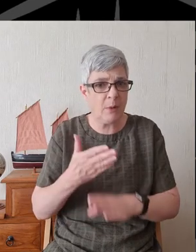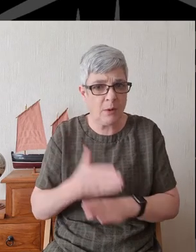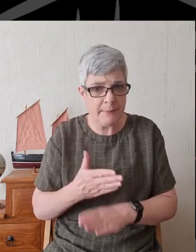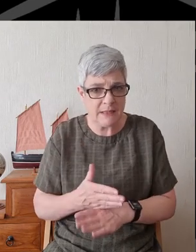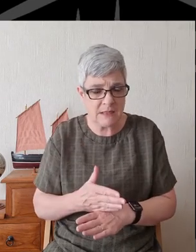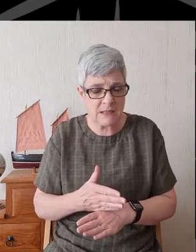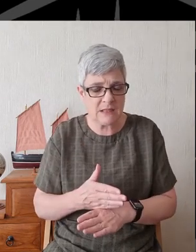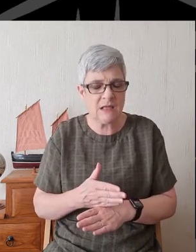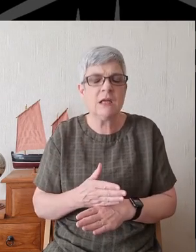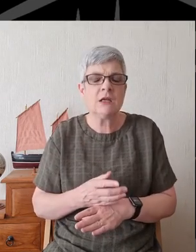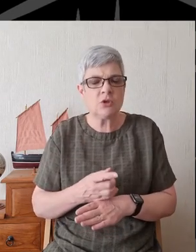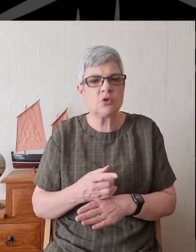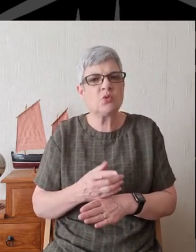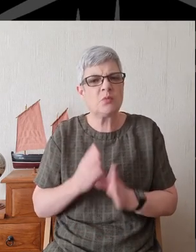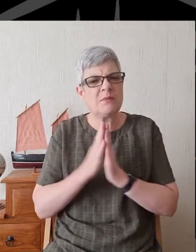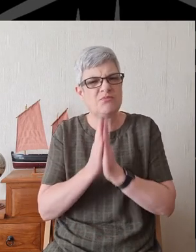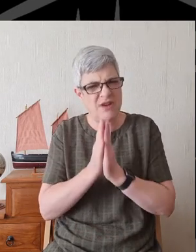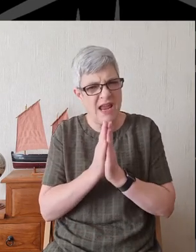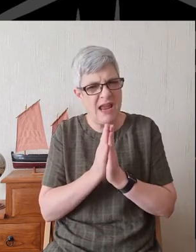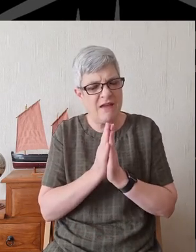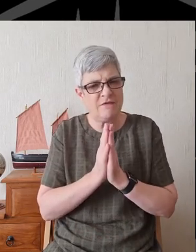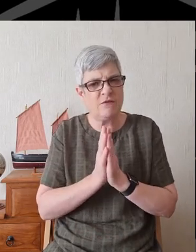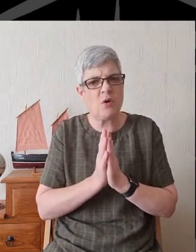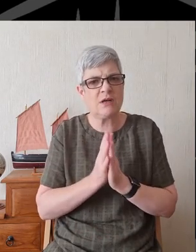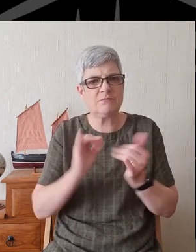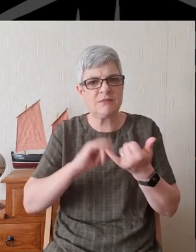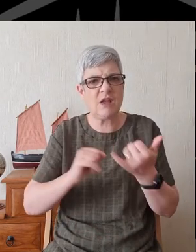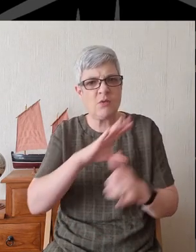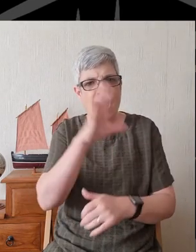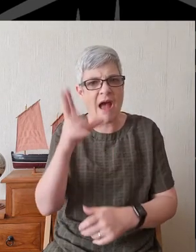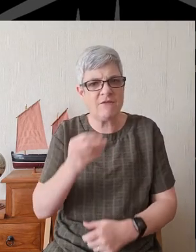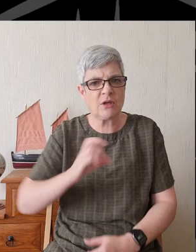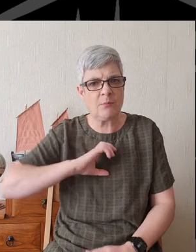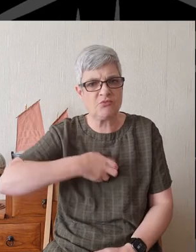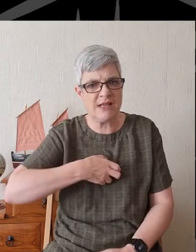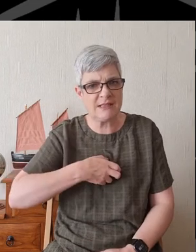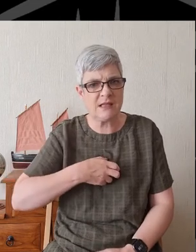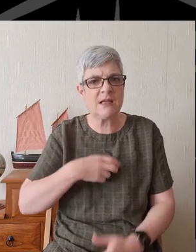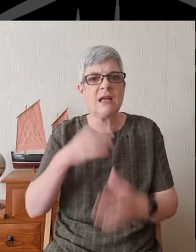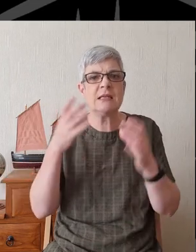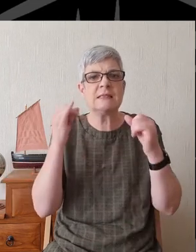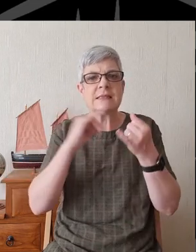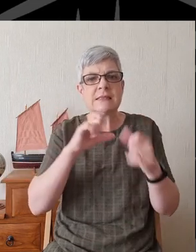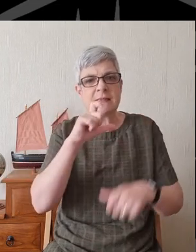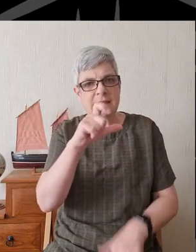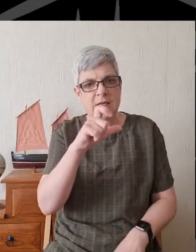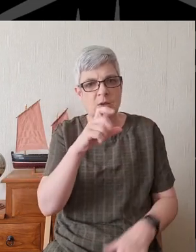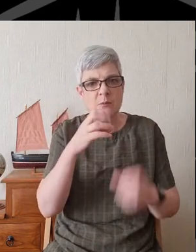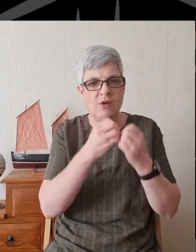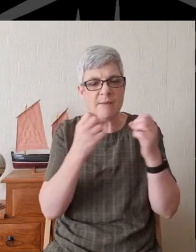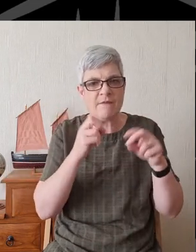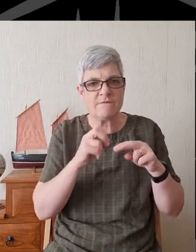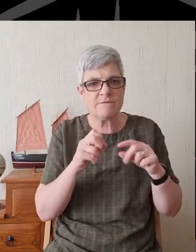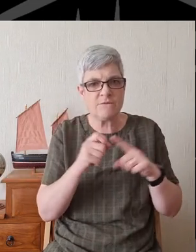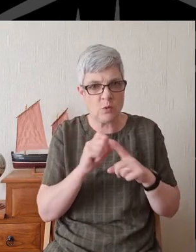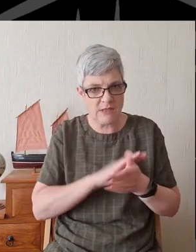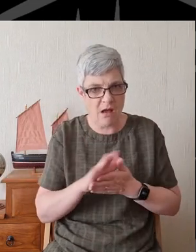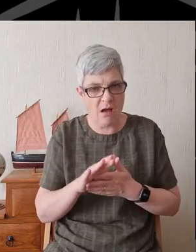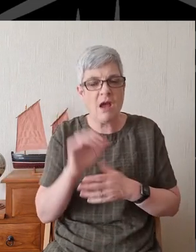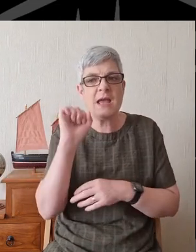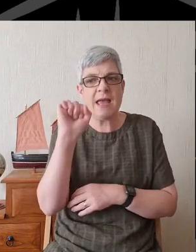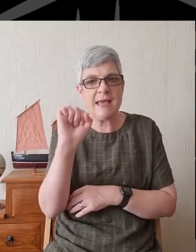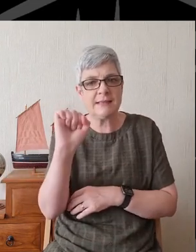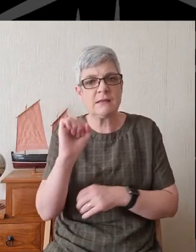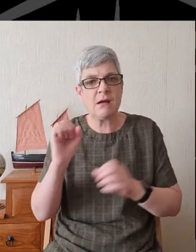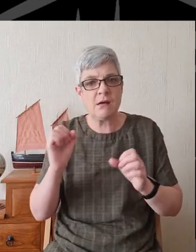And so we pray For the president Of South Africa Cyril Ramaphosa And his government As